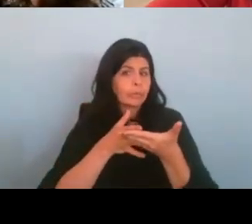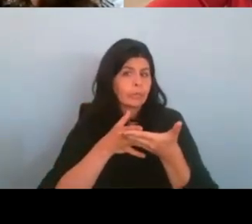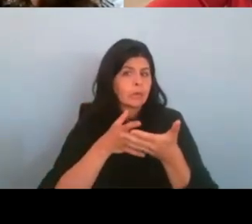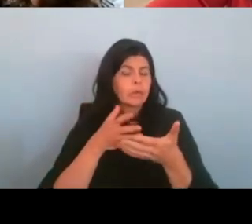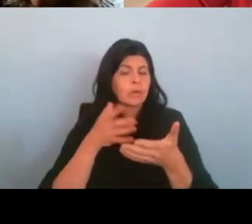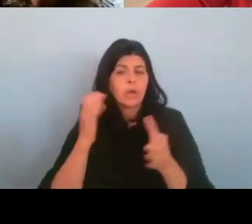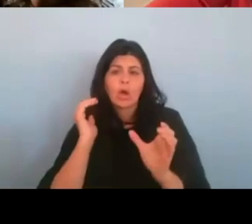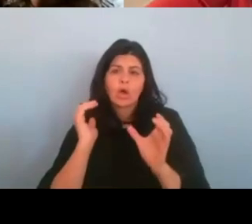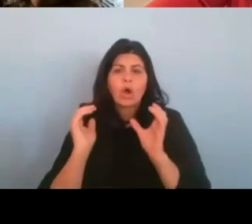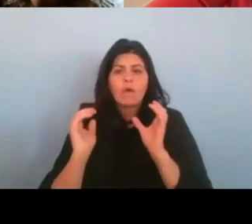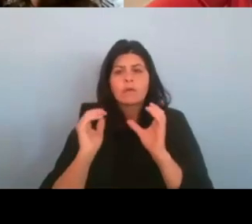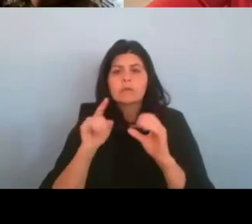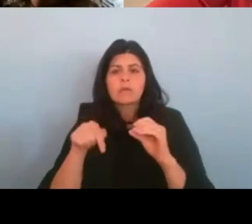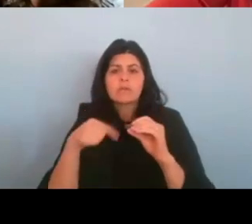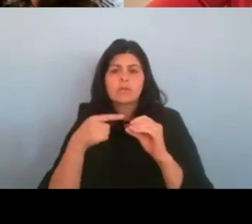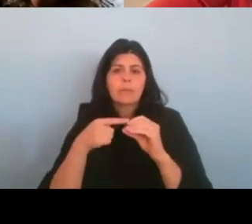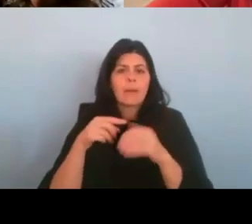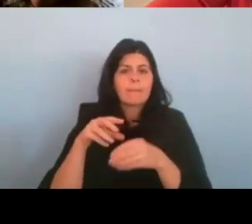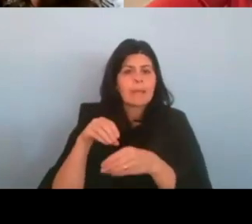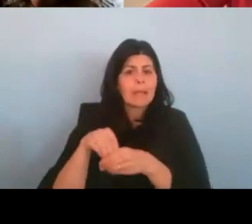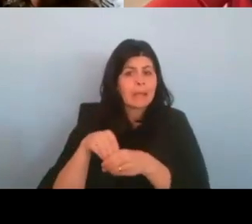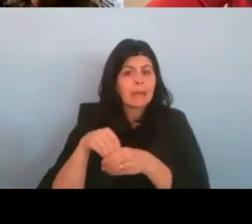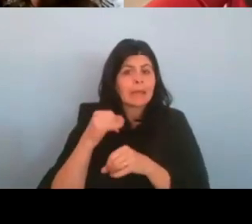conversation about being in an institution?